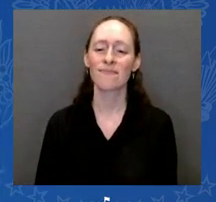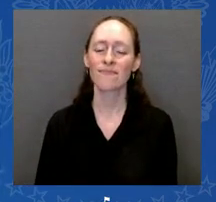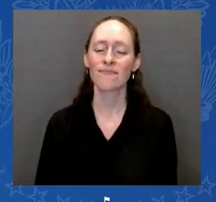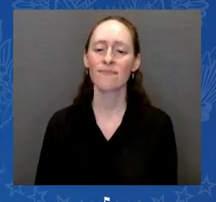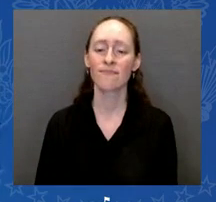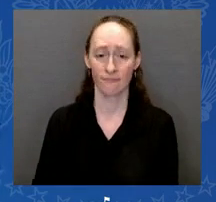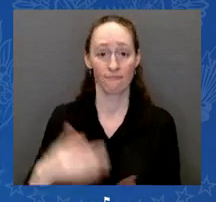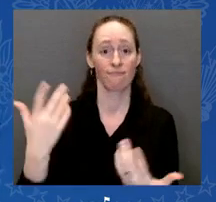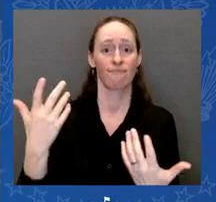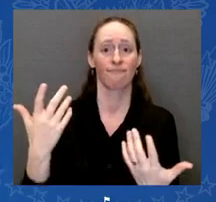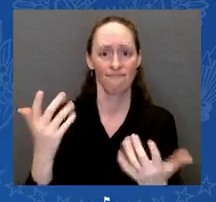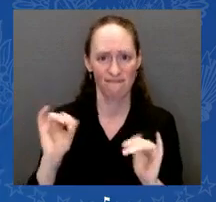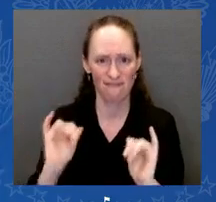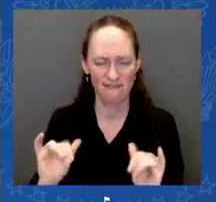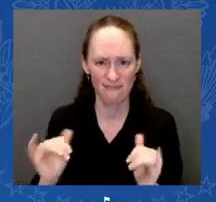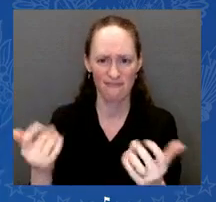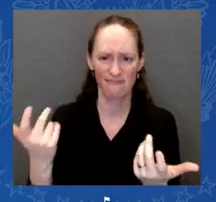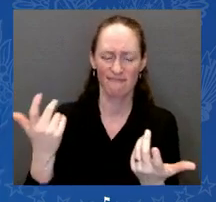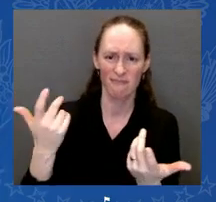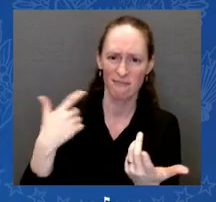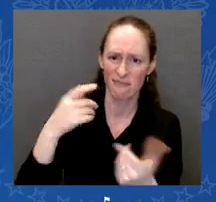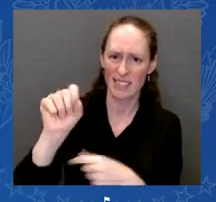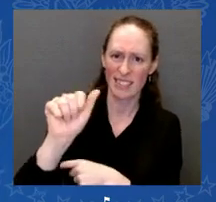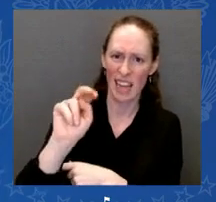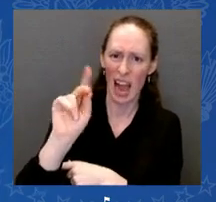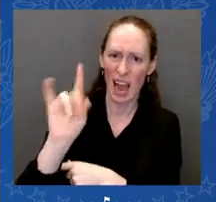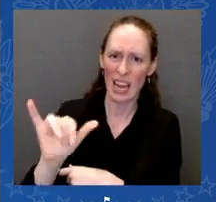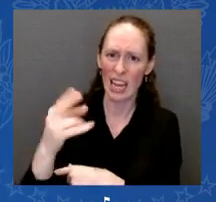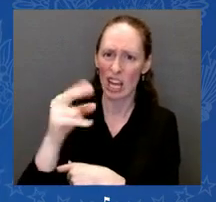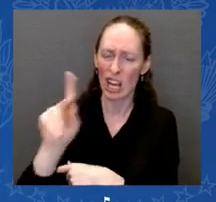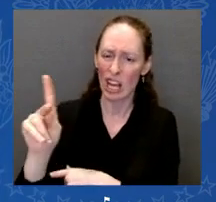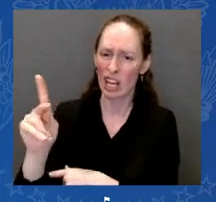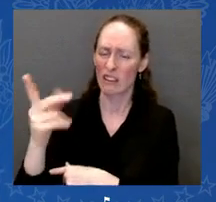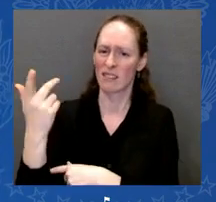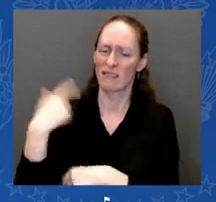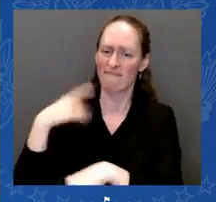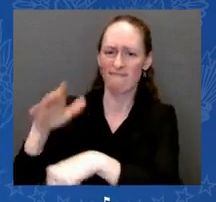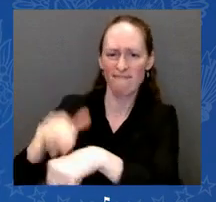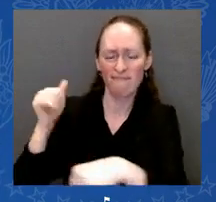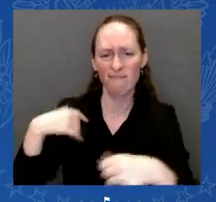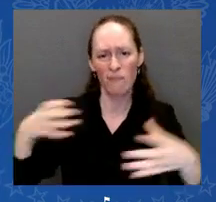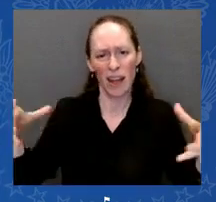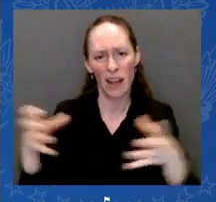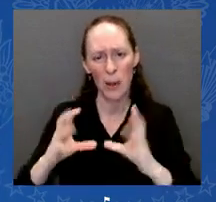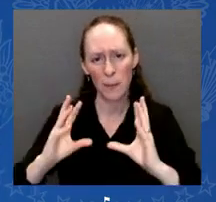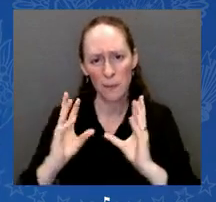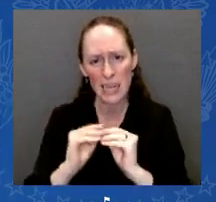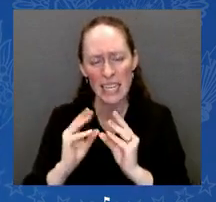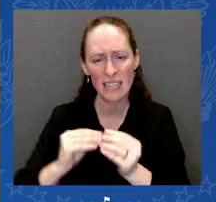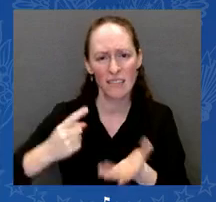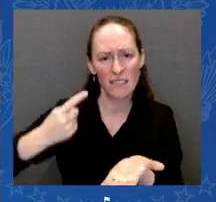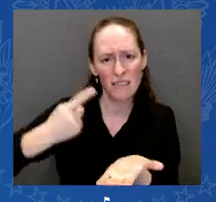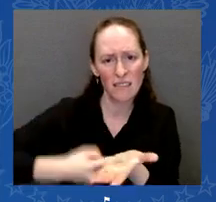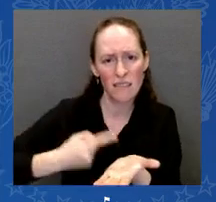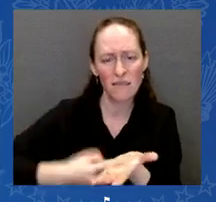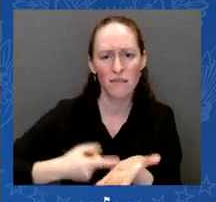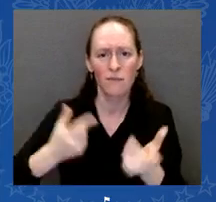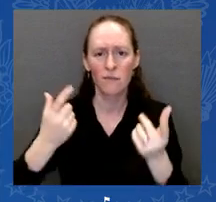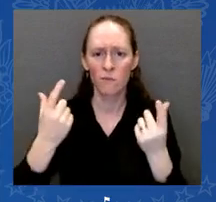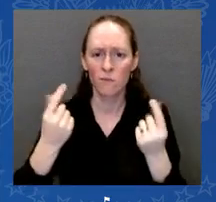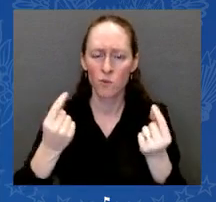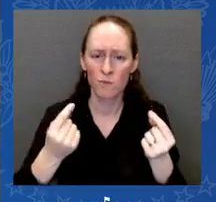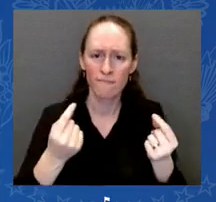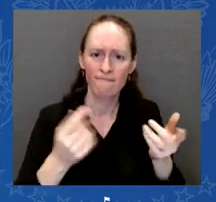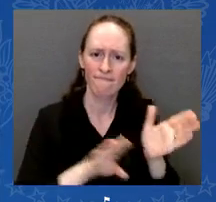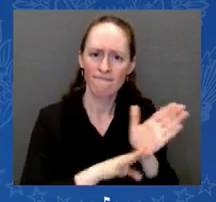about the path forward. After the speech, President Biden asked for time with the Sandy Hook families, and it won't surprise you that he told